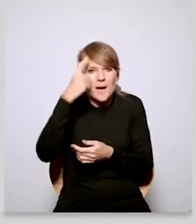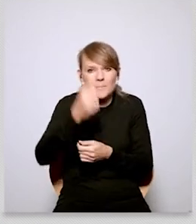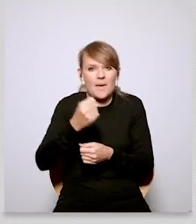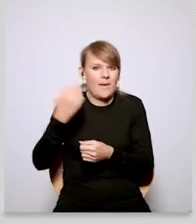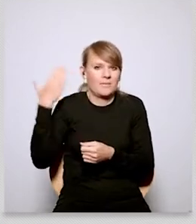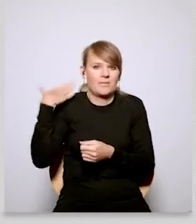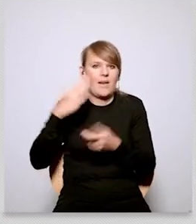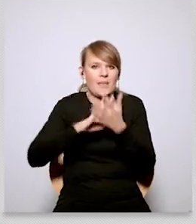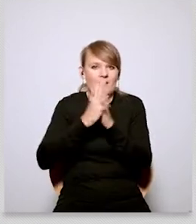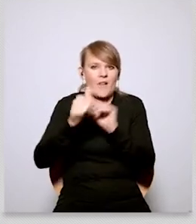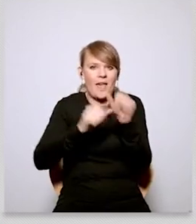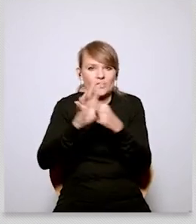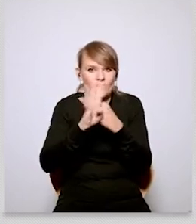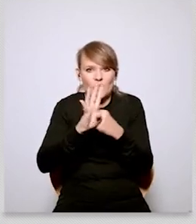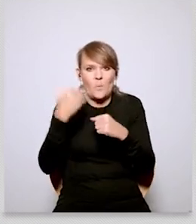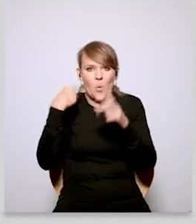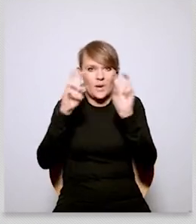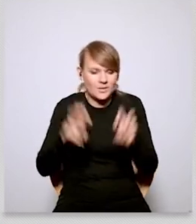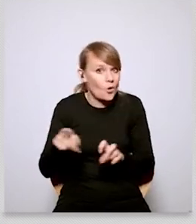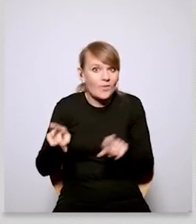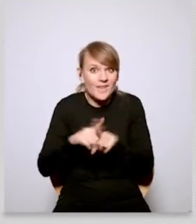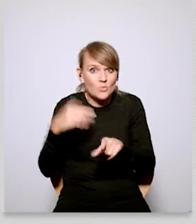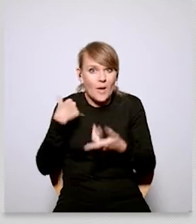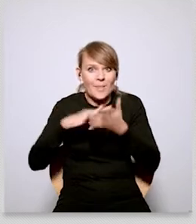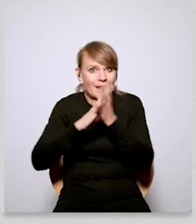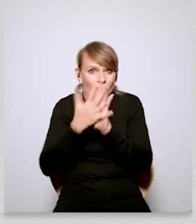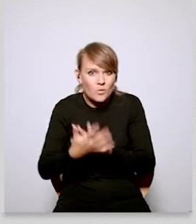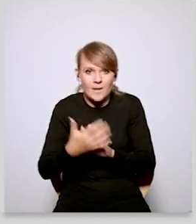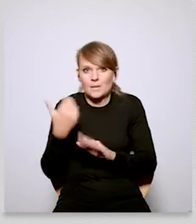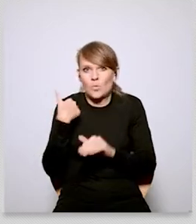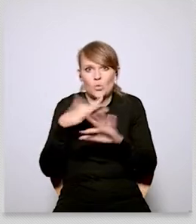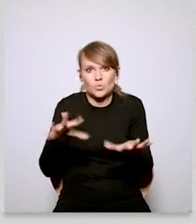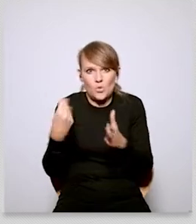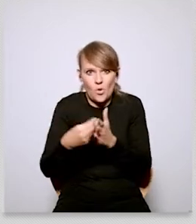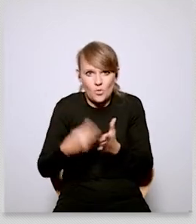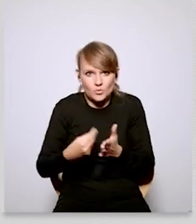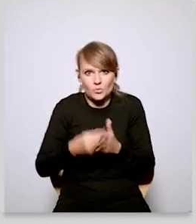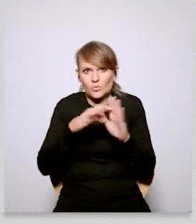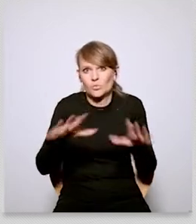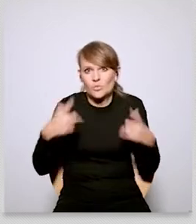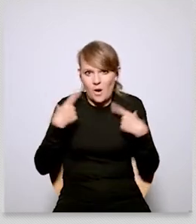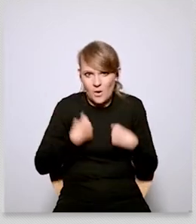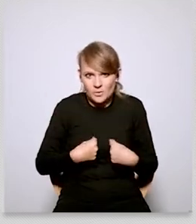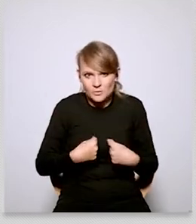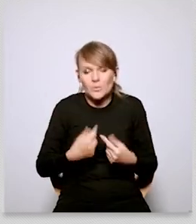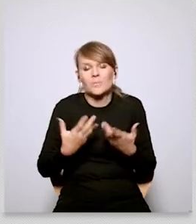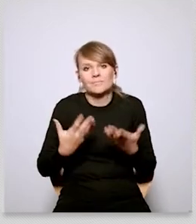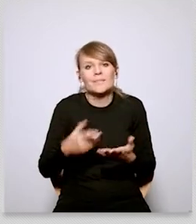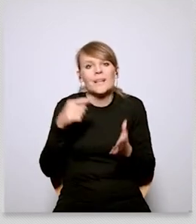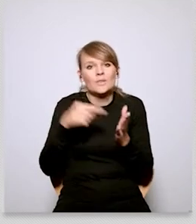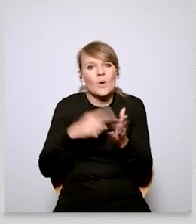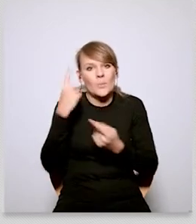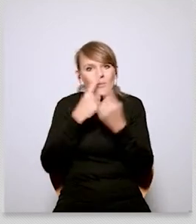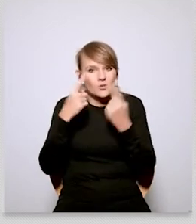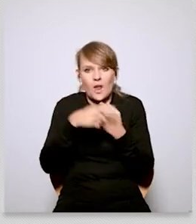there are many people who can still remember the crisis of the early 90s when we had this economic transition uh and